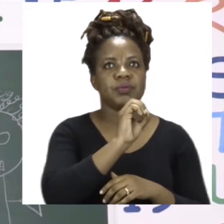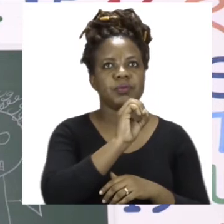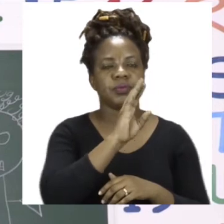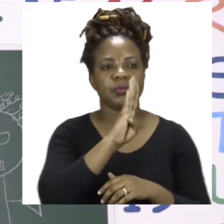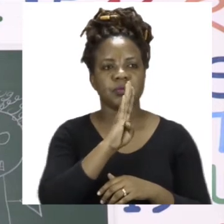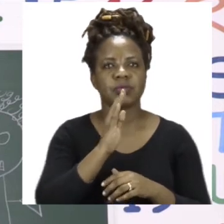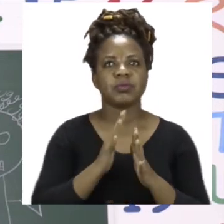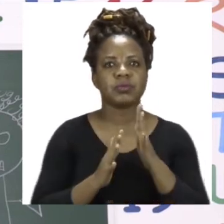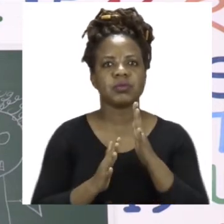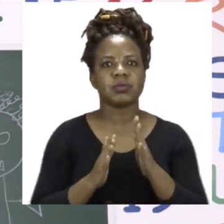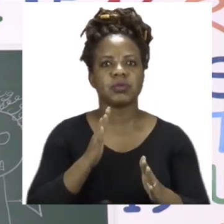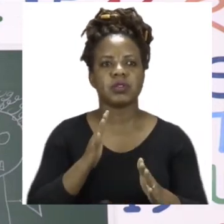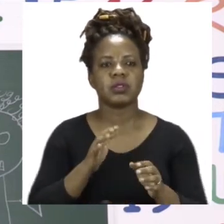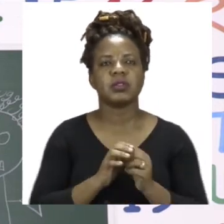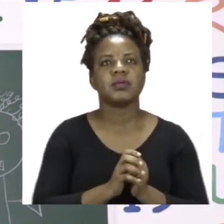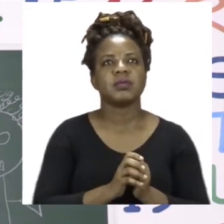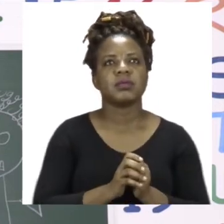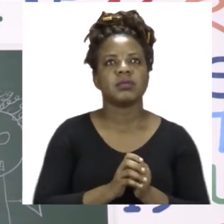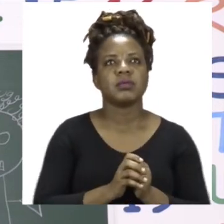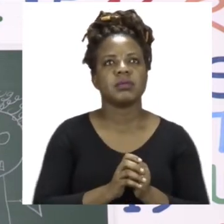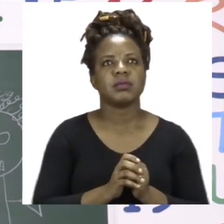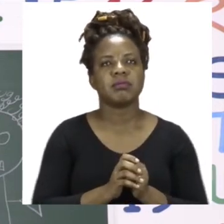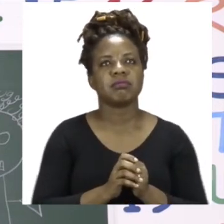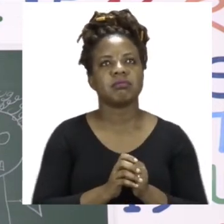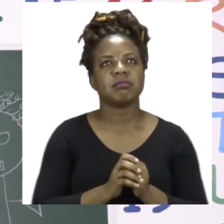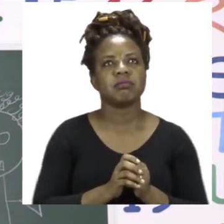robot. He likes to eat vegetables.